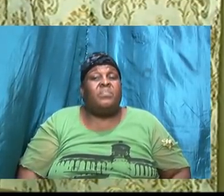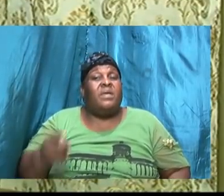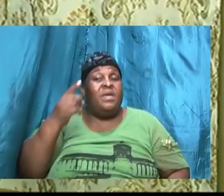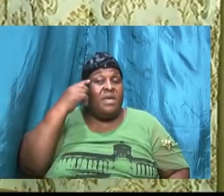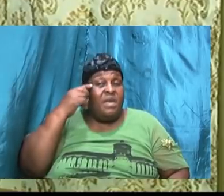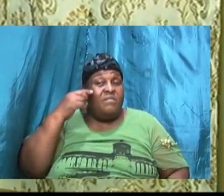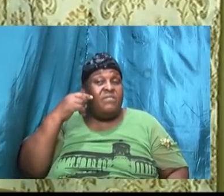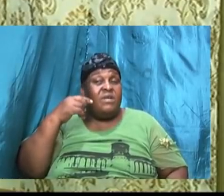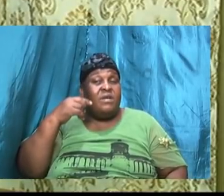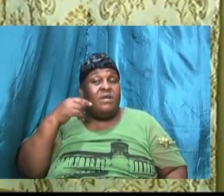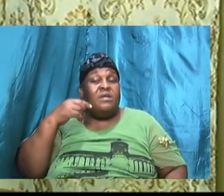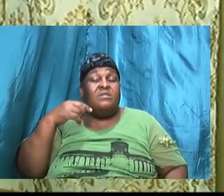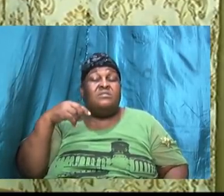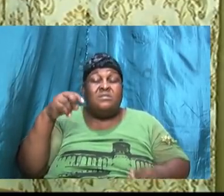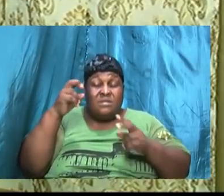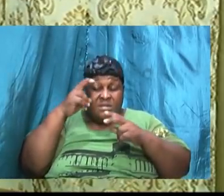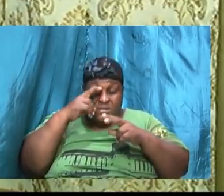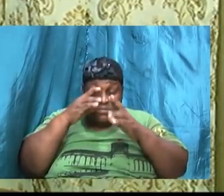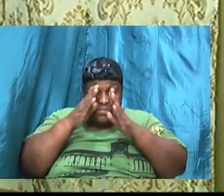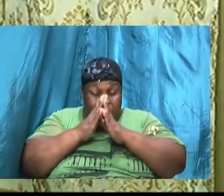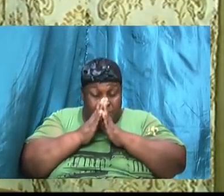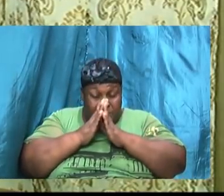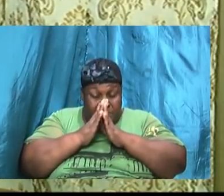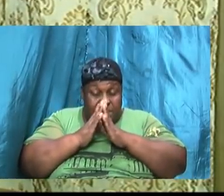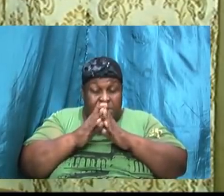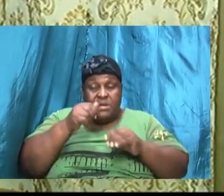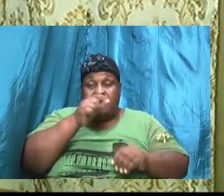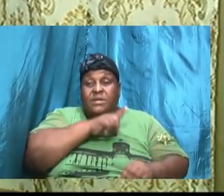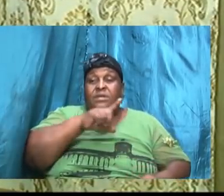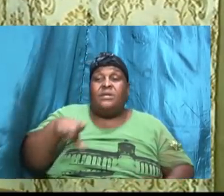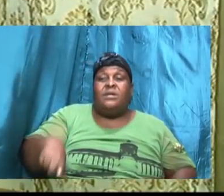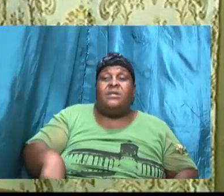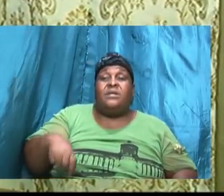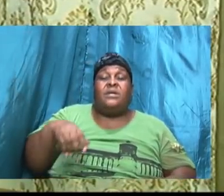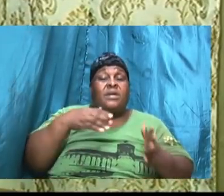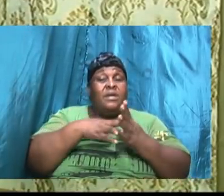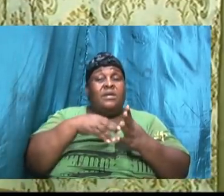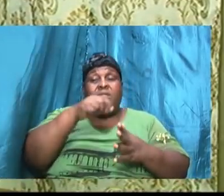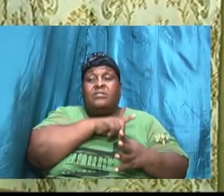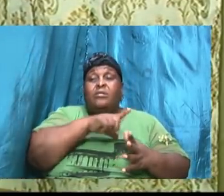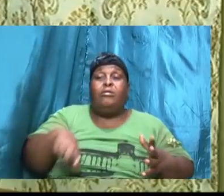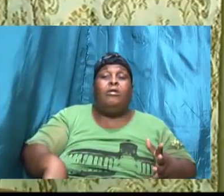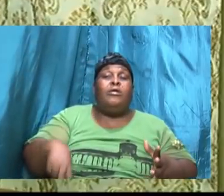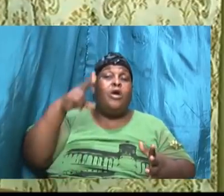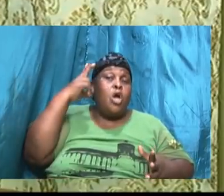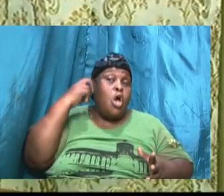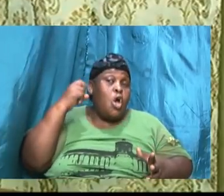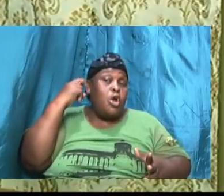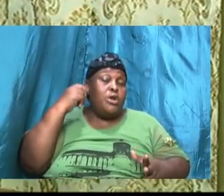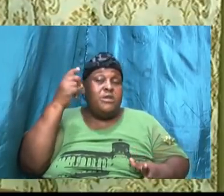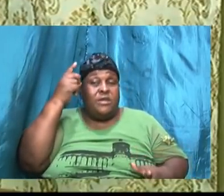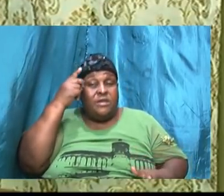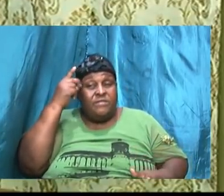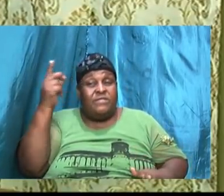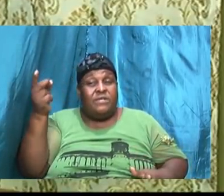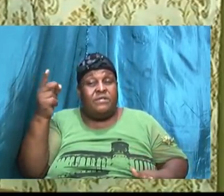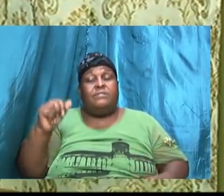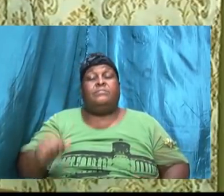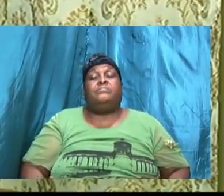again sought the Lord and again the Lord heard him in 2nd Samuels 5